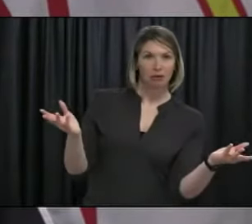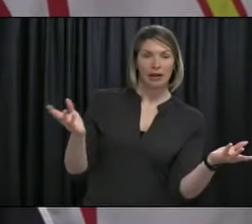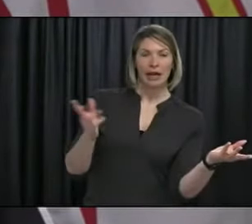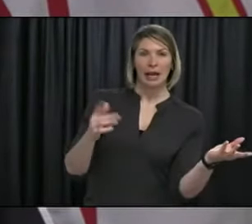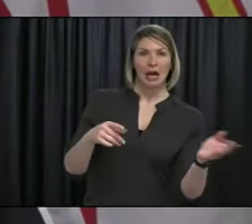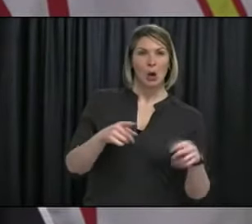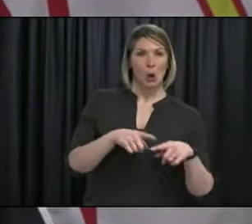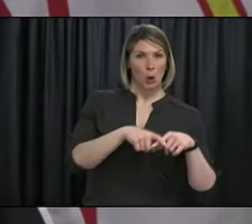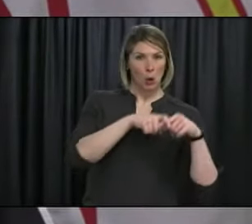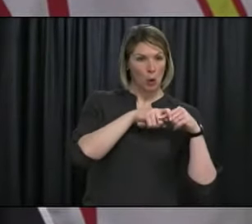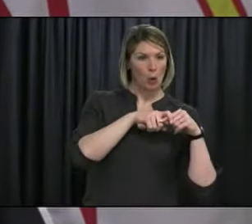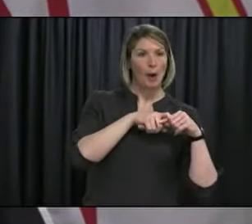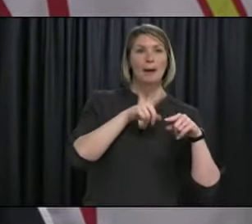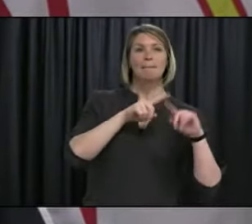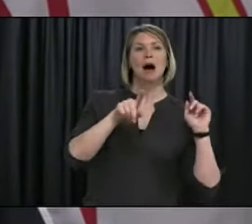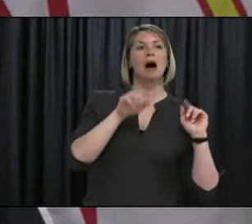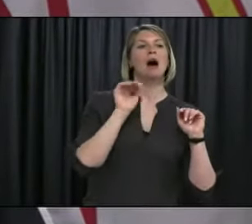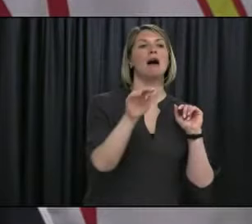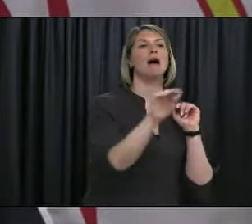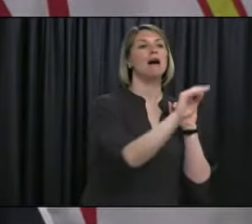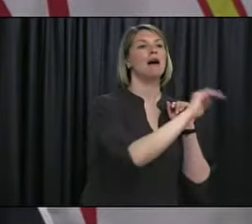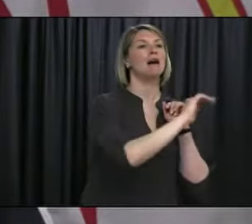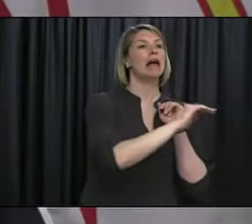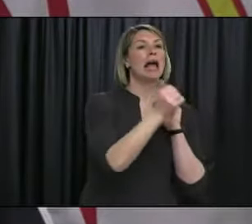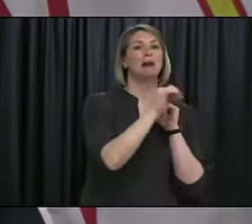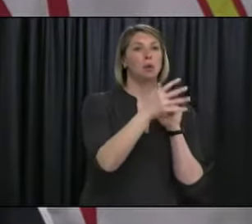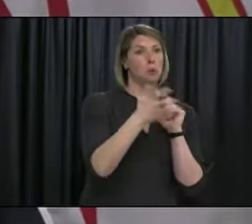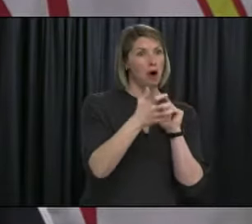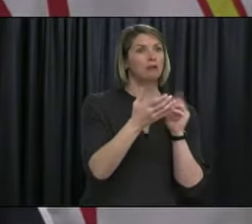So, uh, we're quite, quite pleased about that.